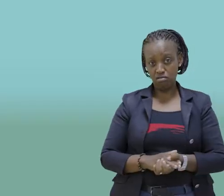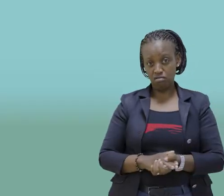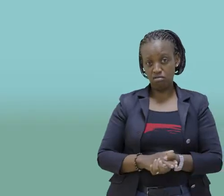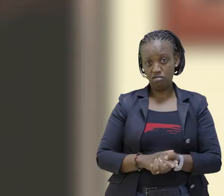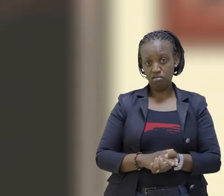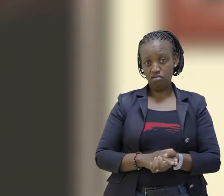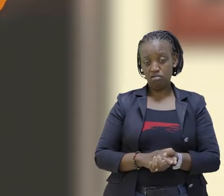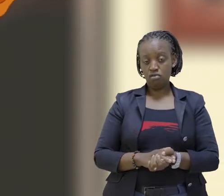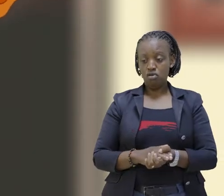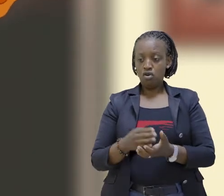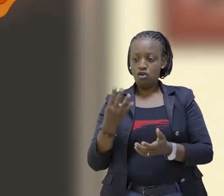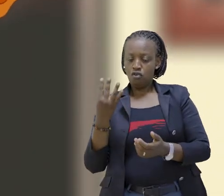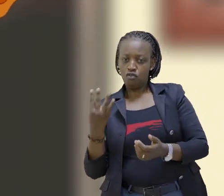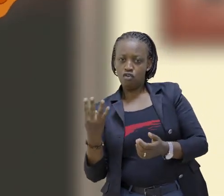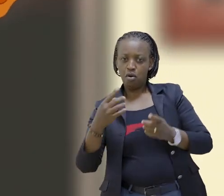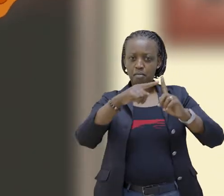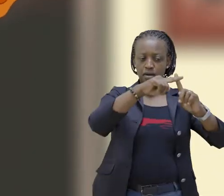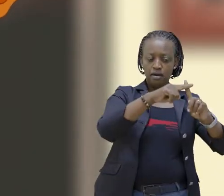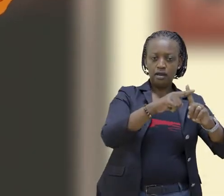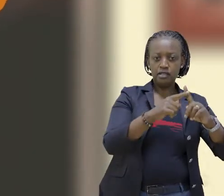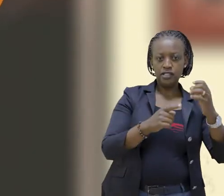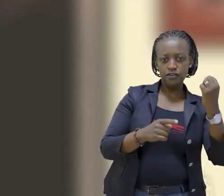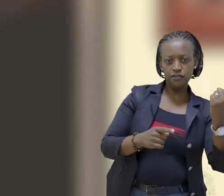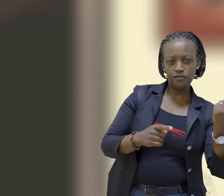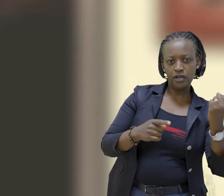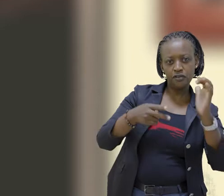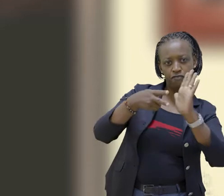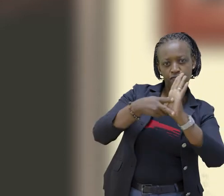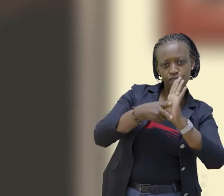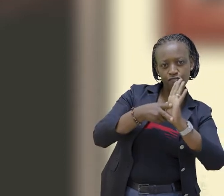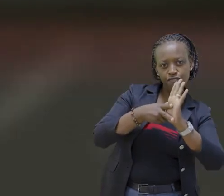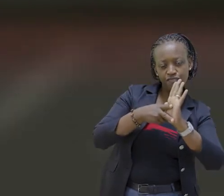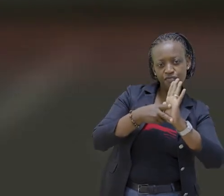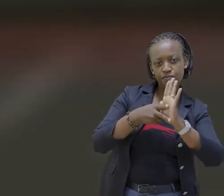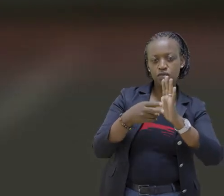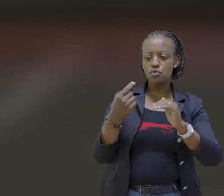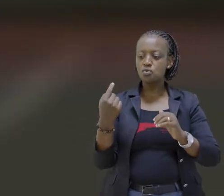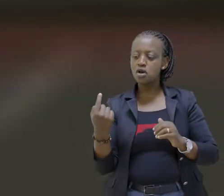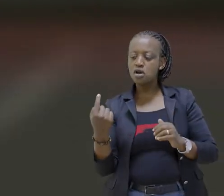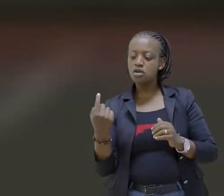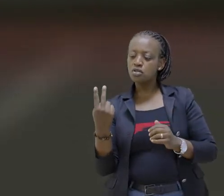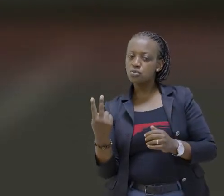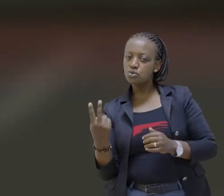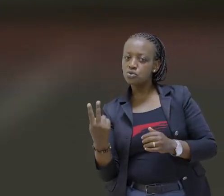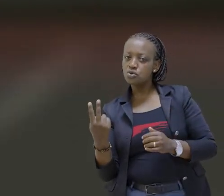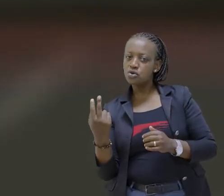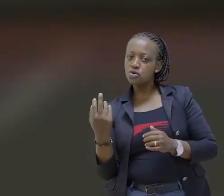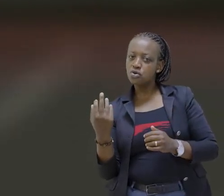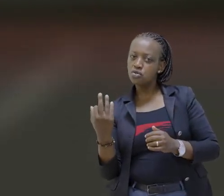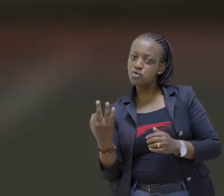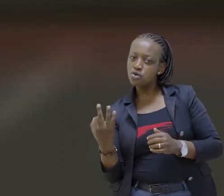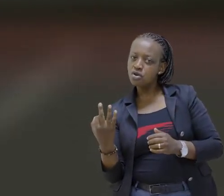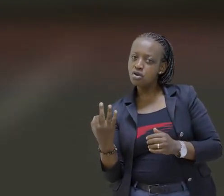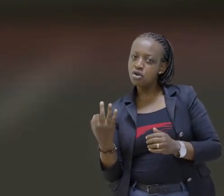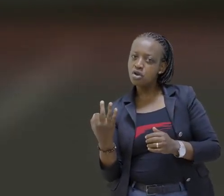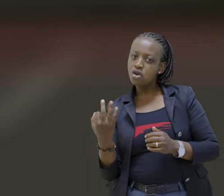So 4 plus 5 is 1, 2,